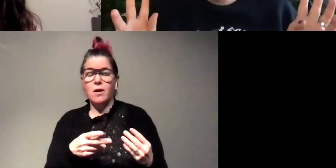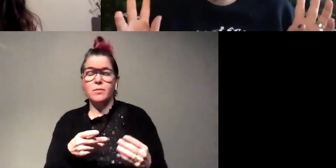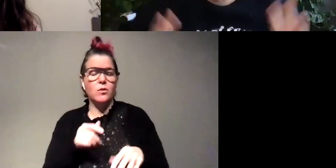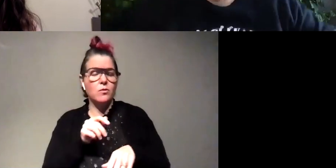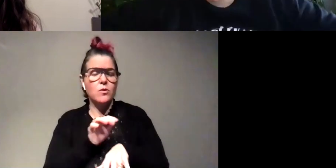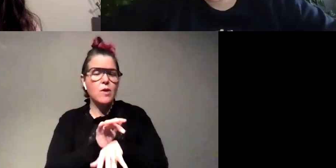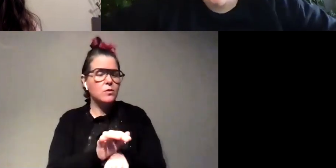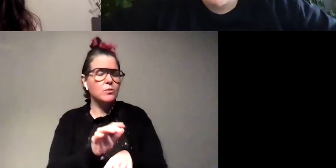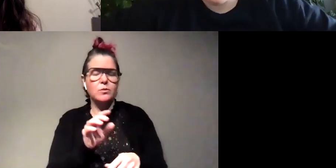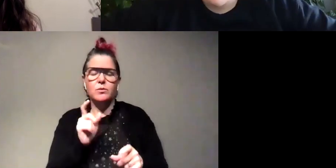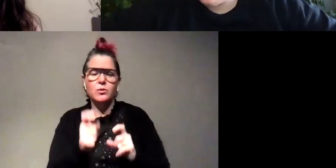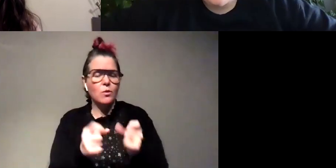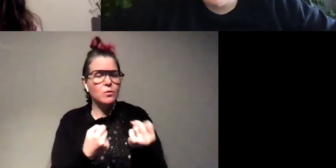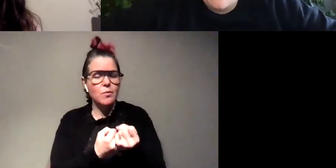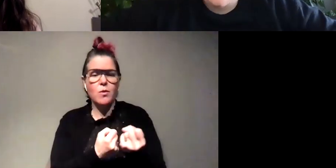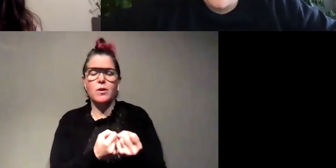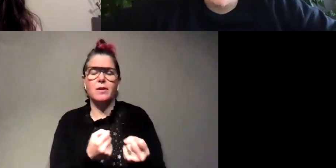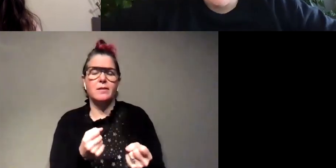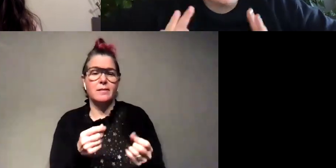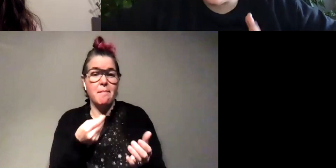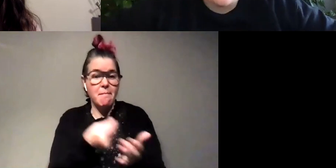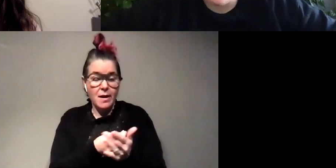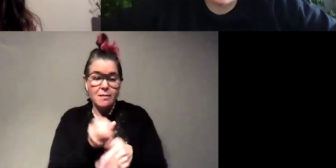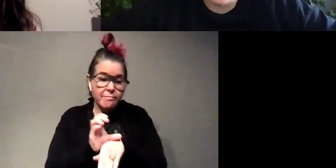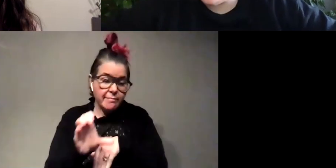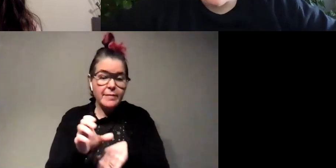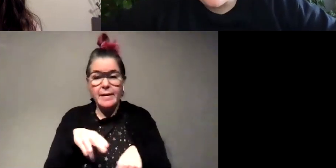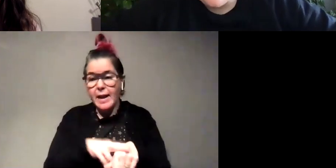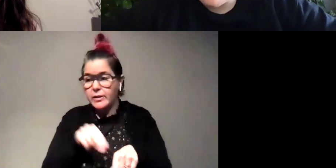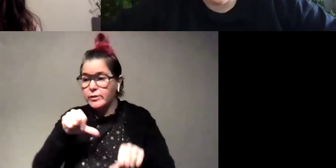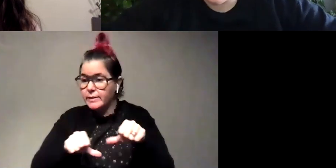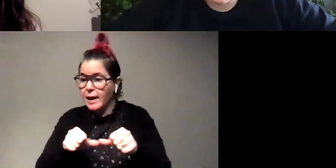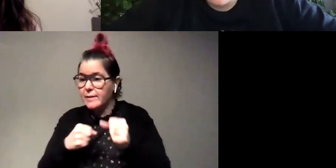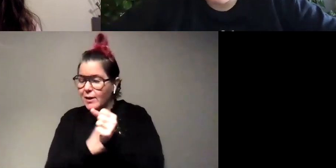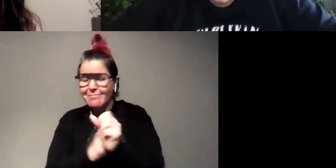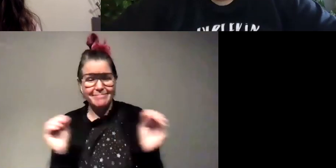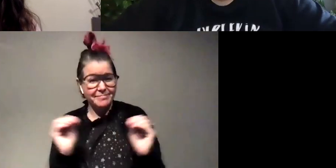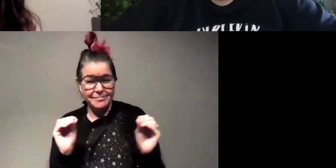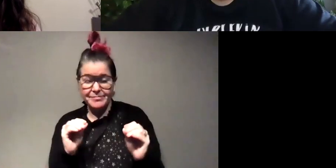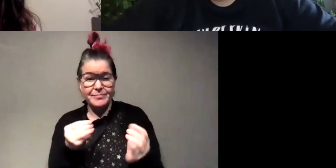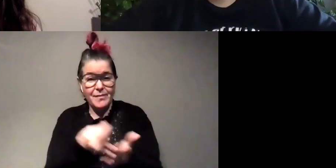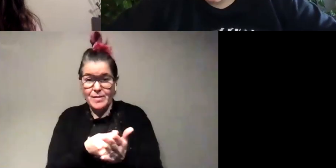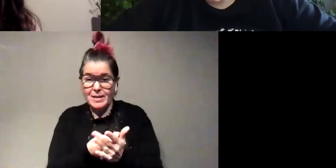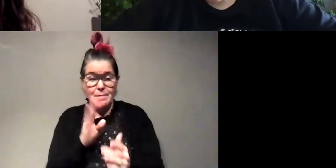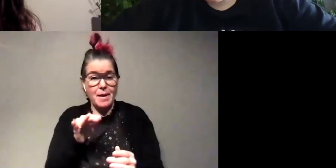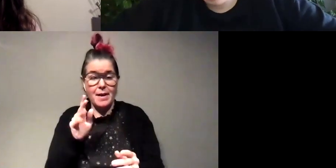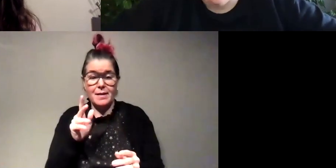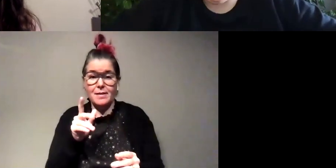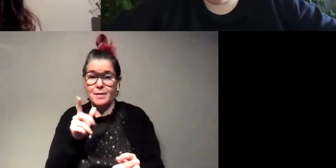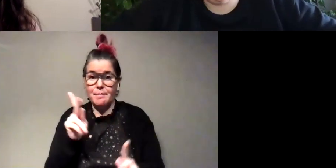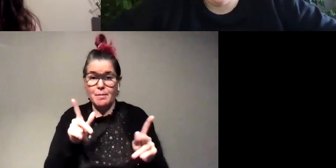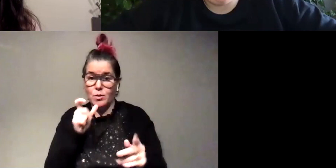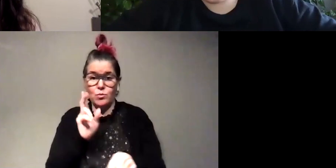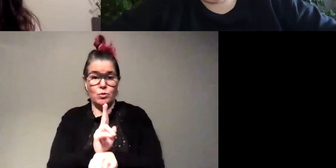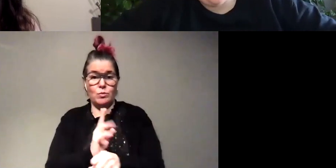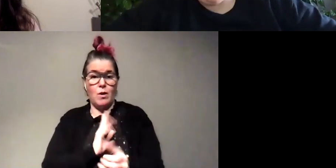all donor supported um we're not funded by like the national science foundation or anything we're just funded by people who uh use the program